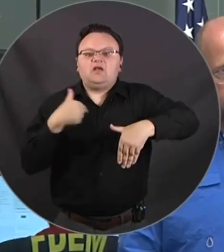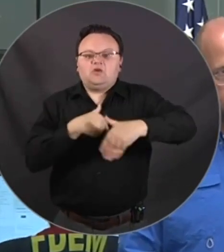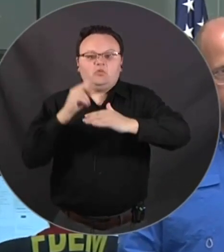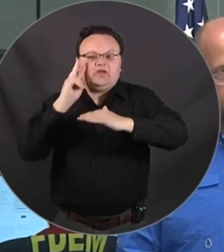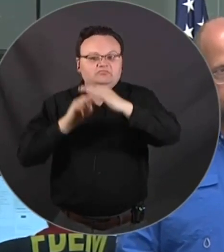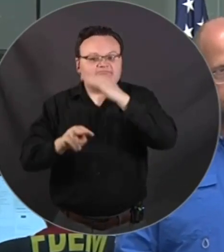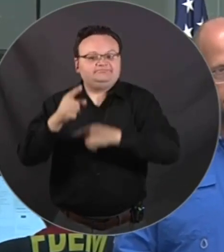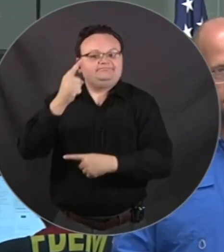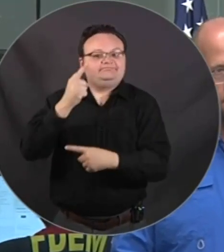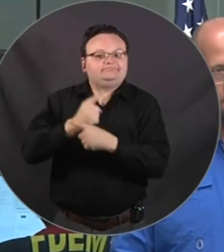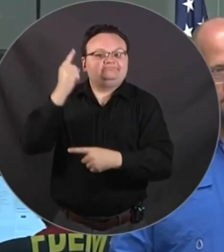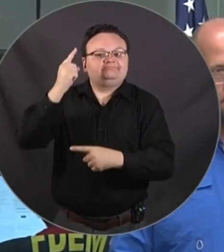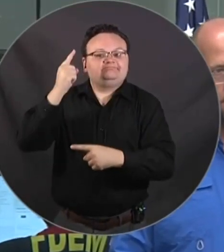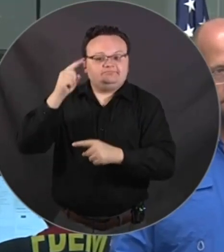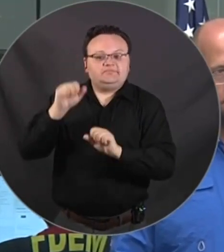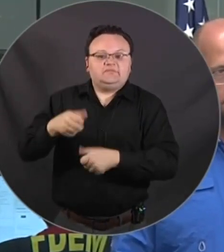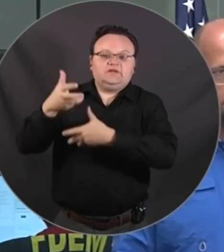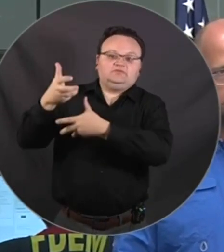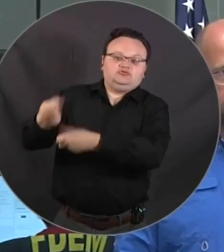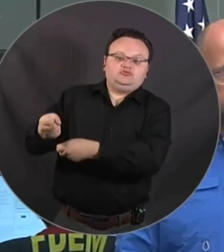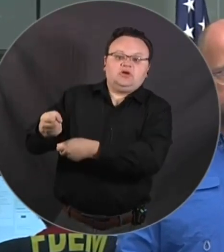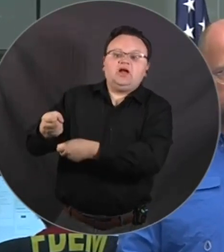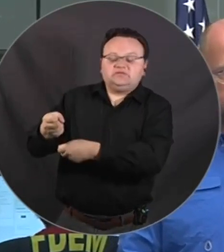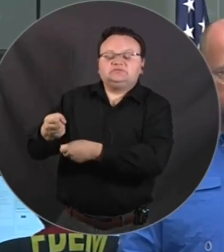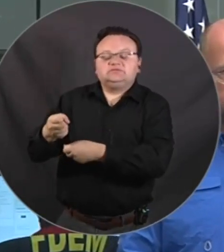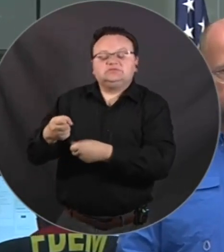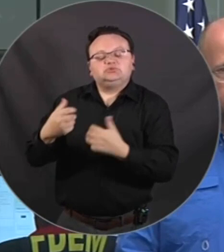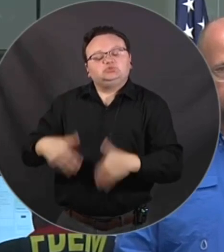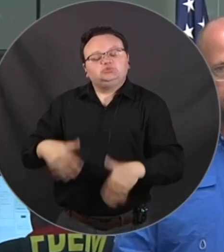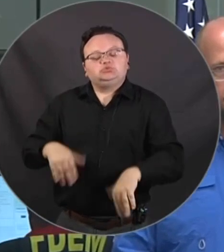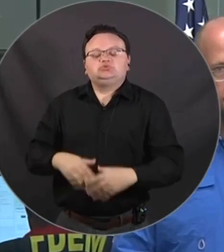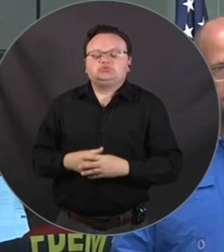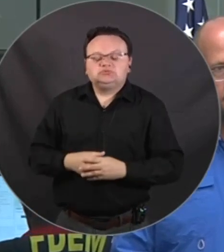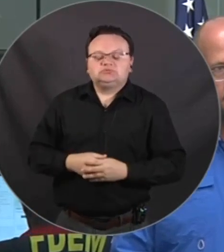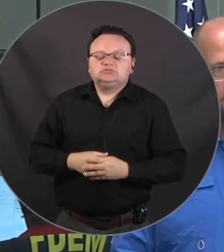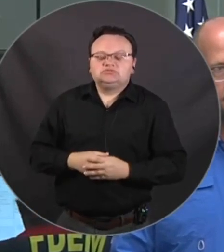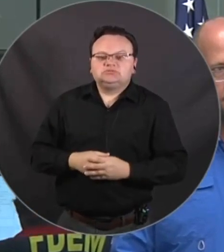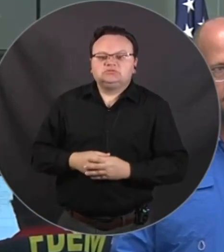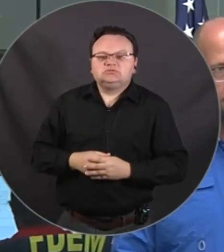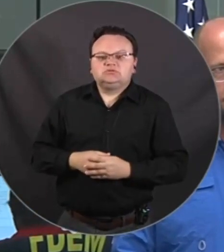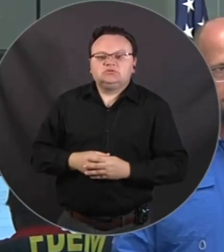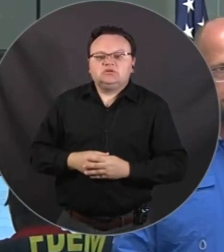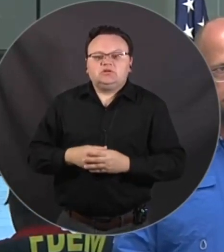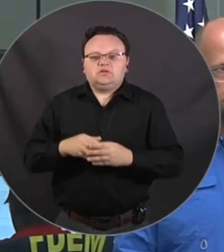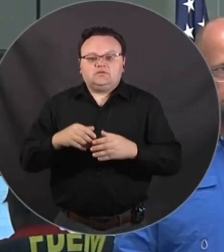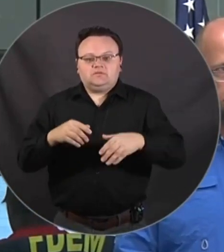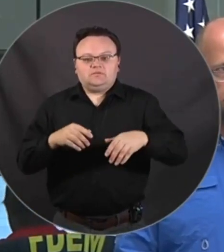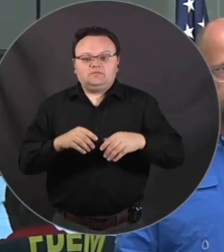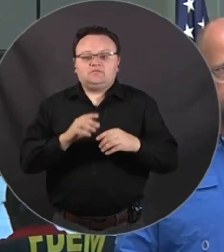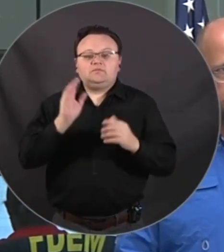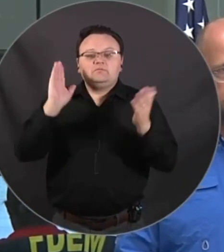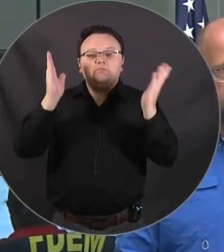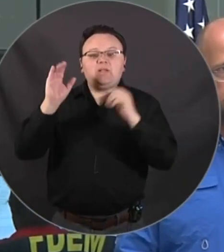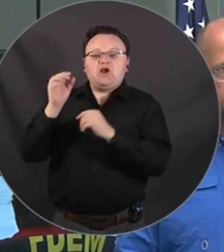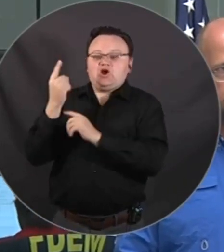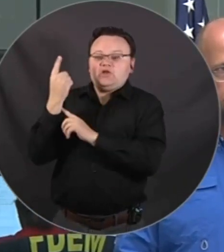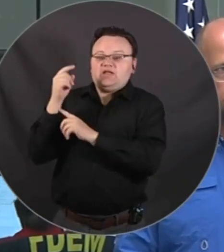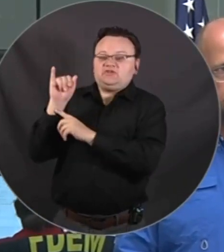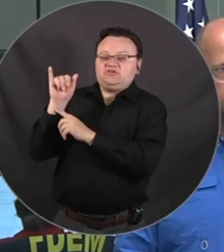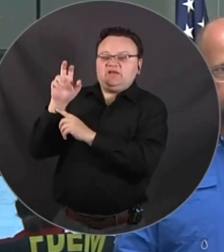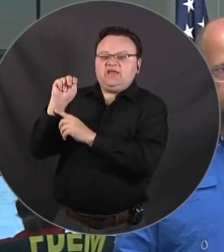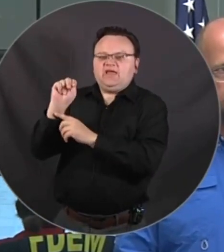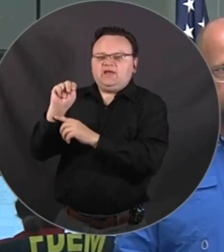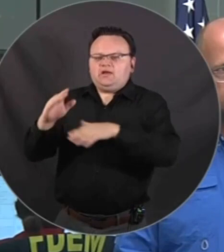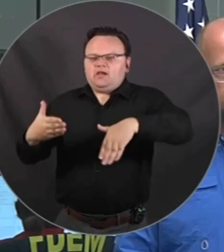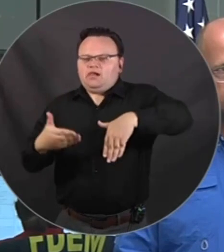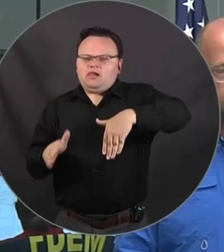these forecasts were were pretty doggone accurate particularly compared to to what happened with hurricane Ian where you know